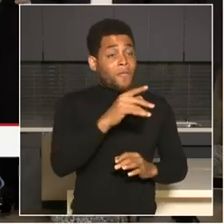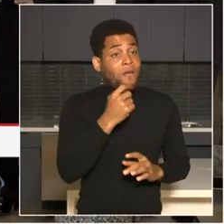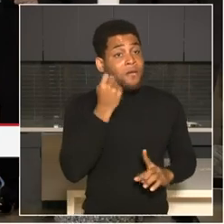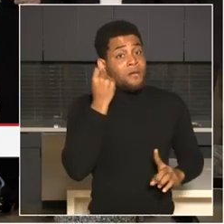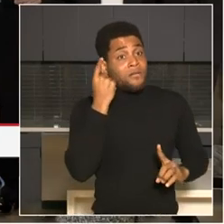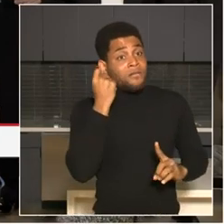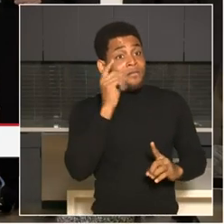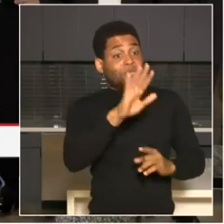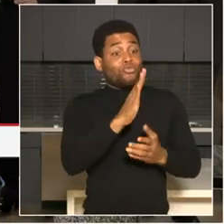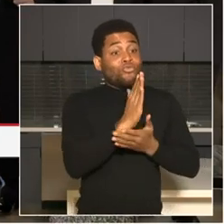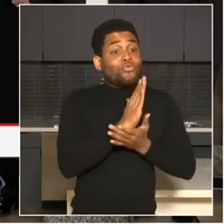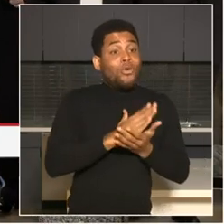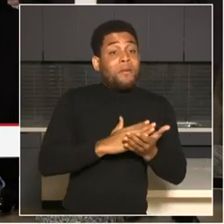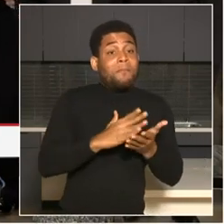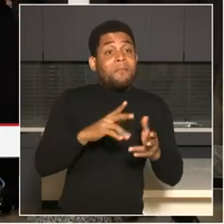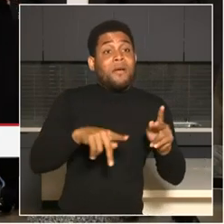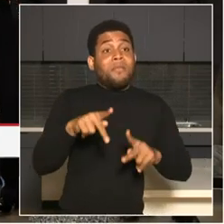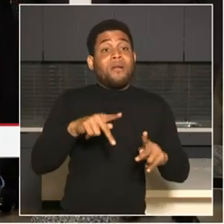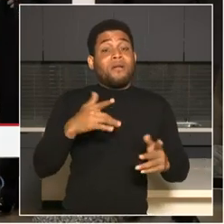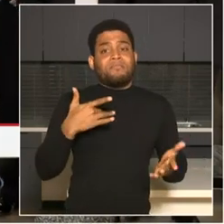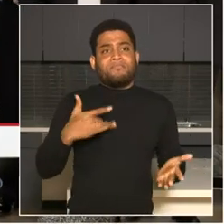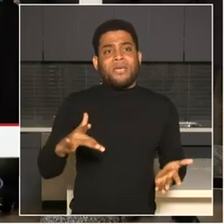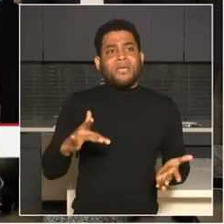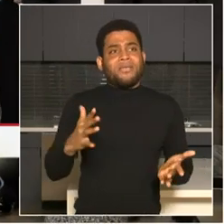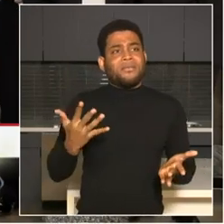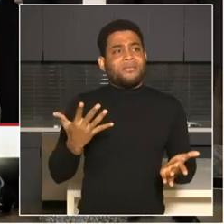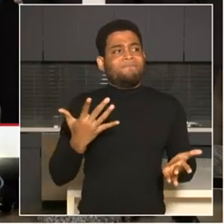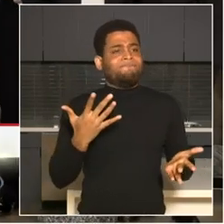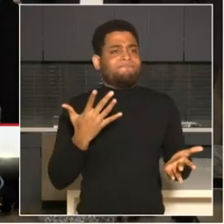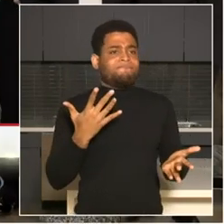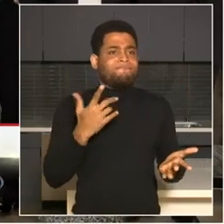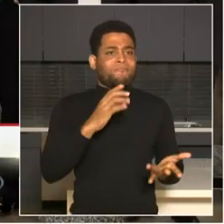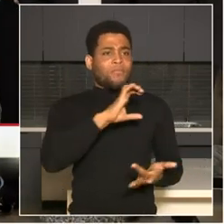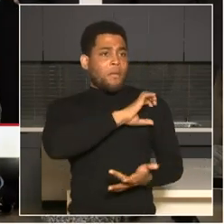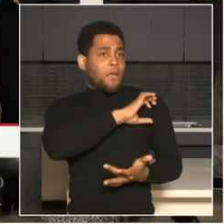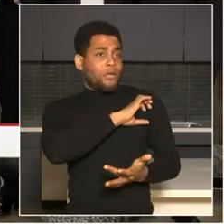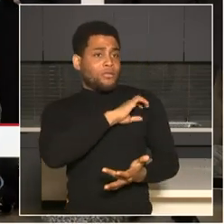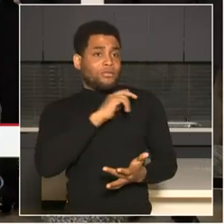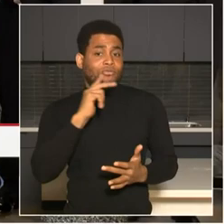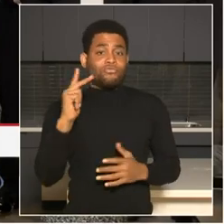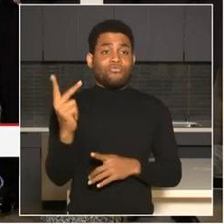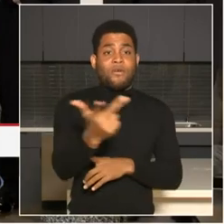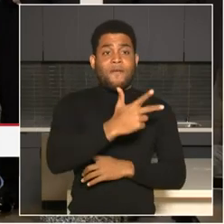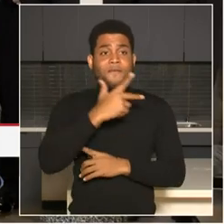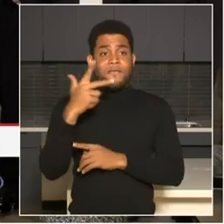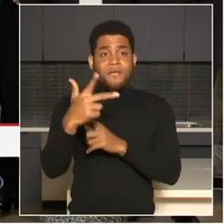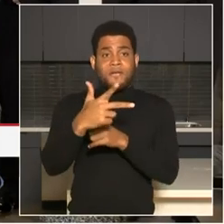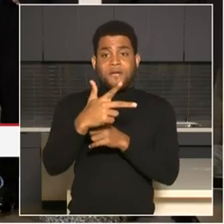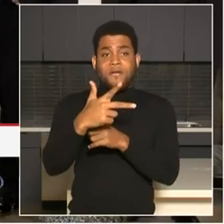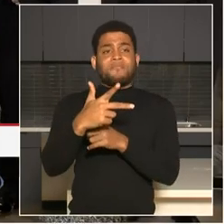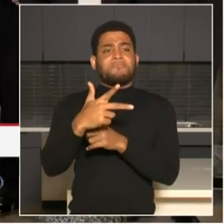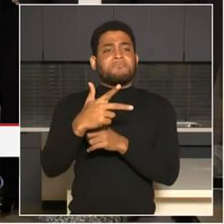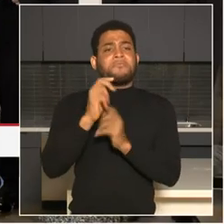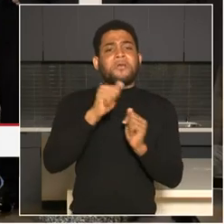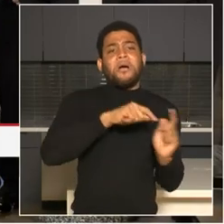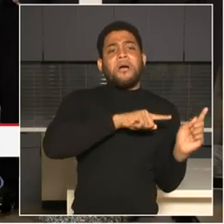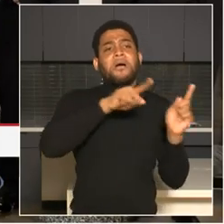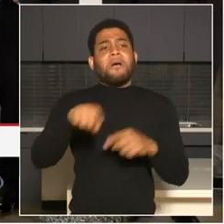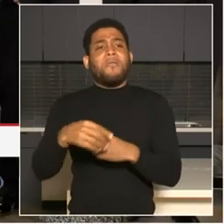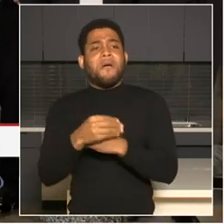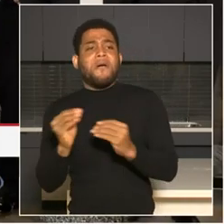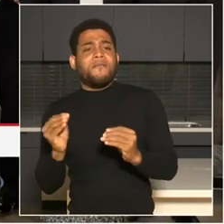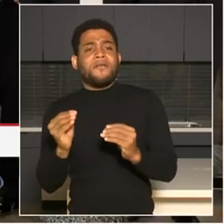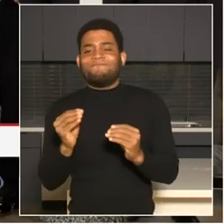And when I say the street from patrol in our communities in order to, um, reconfigurate, if you will, our staffing in the real time crime center.